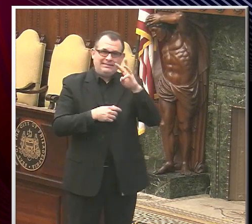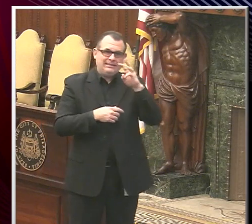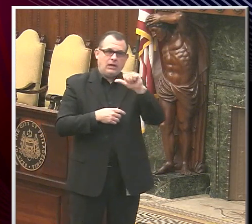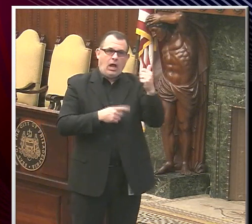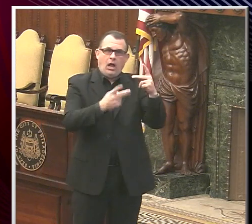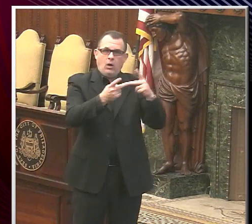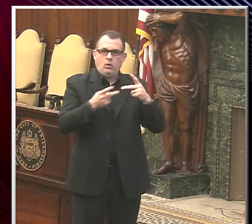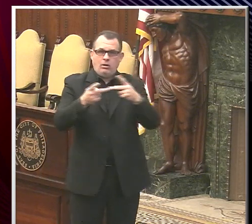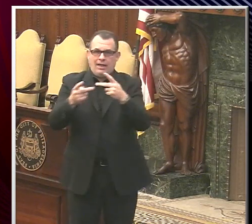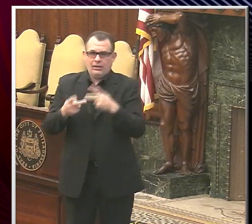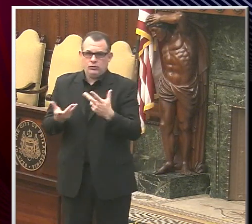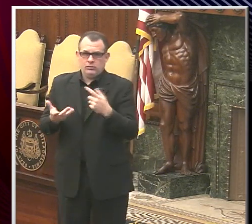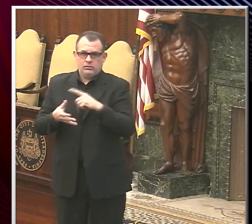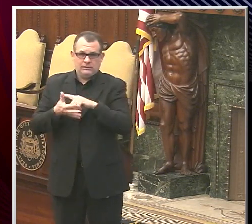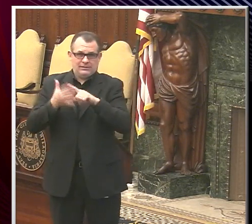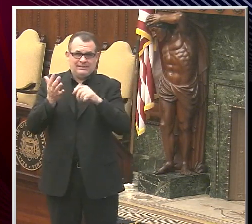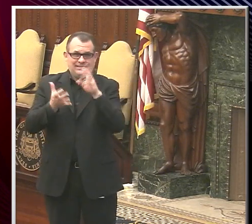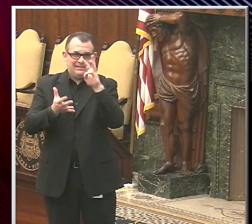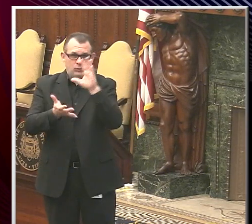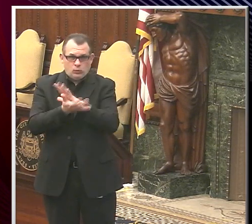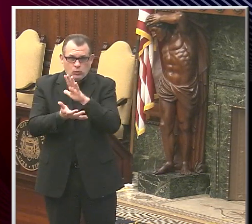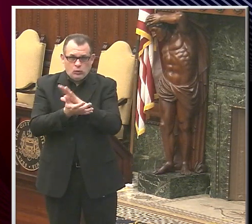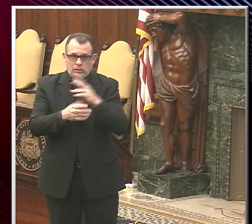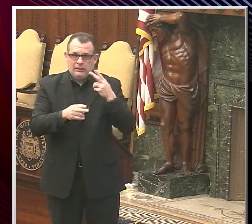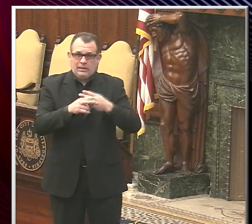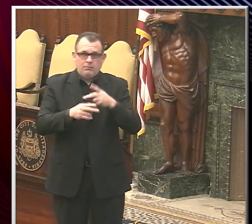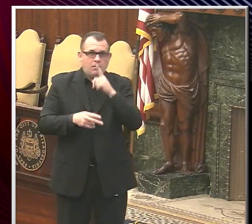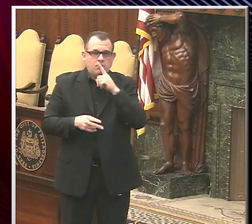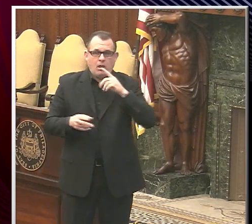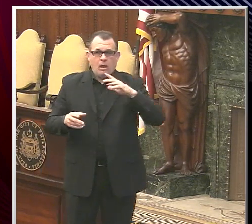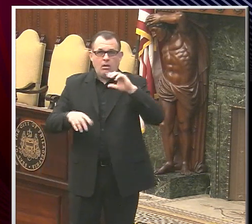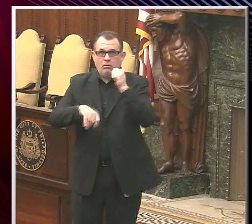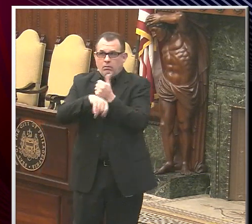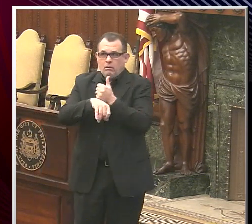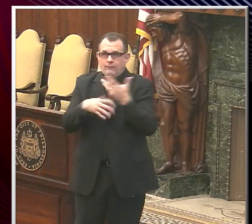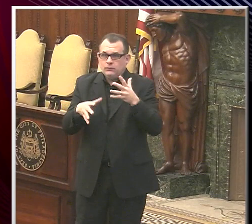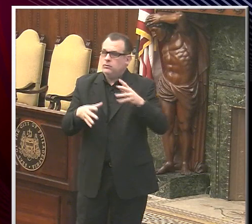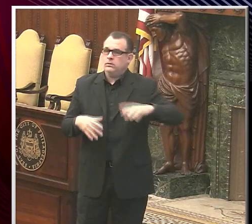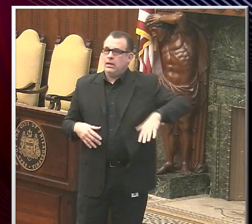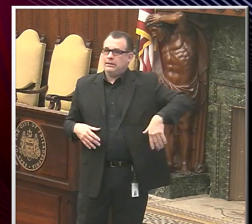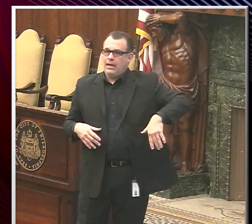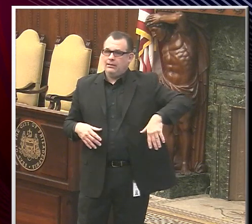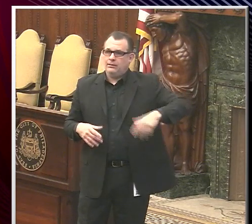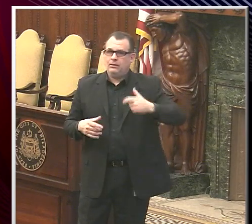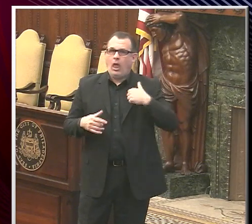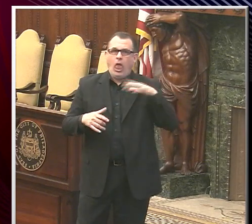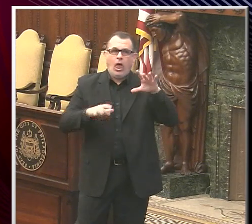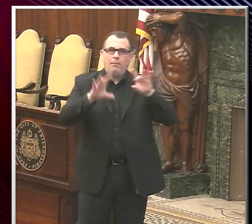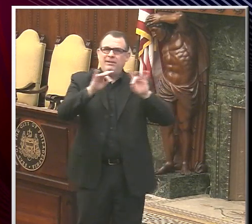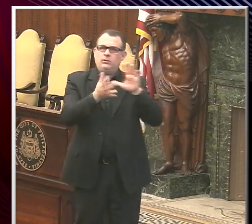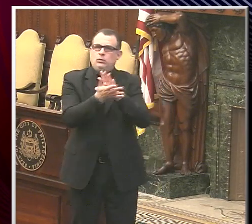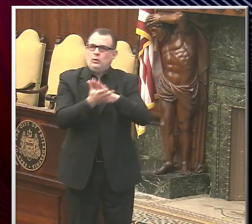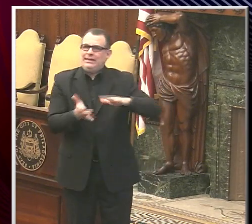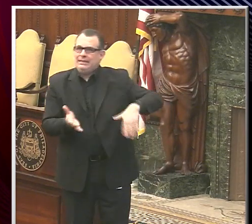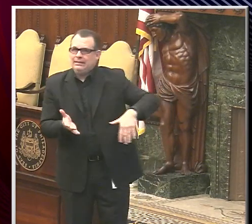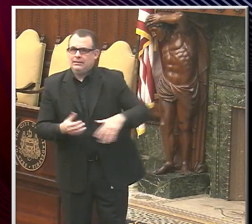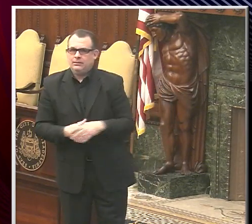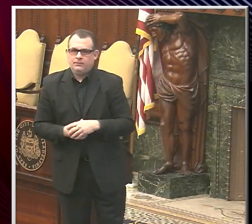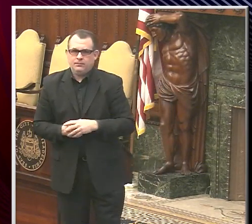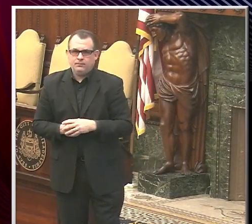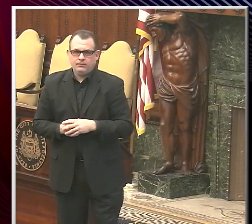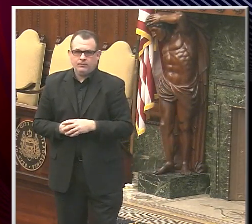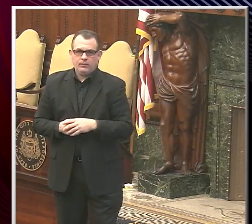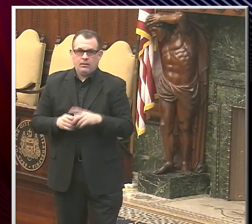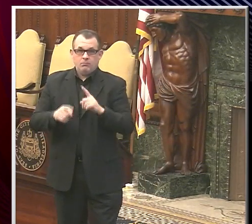those sites? No, we don't have that information now. I don't think they've been decided yet. Okay. And with the three